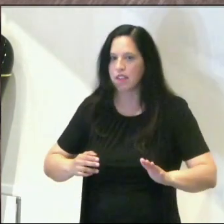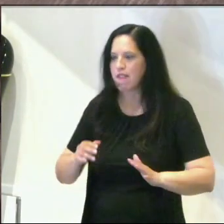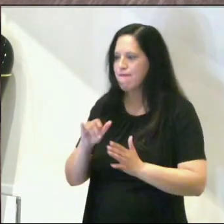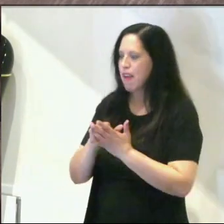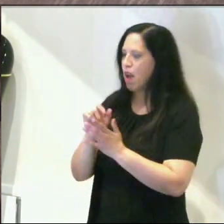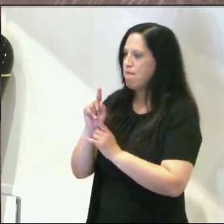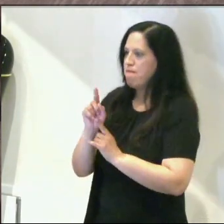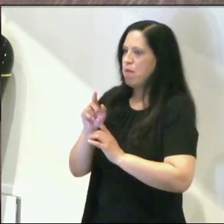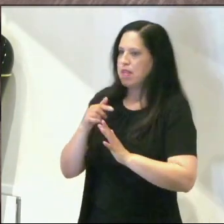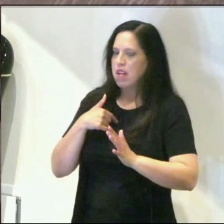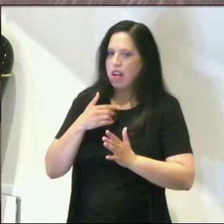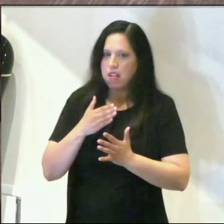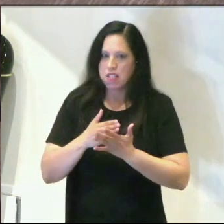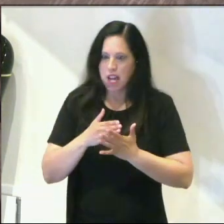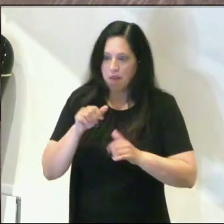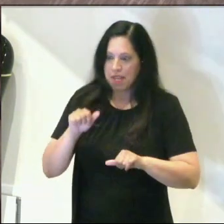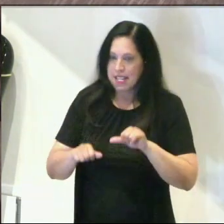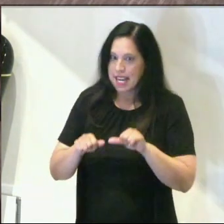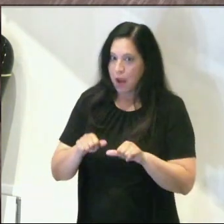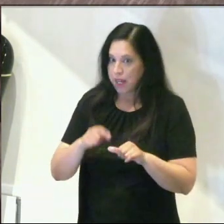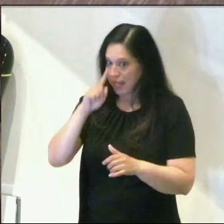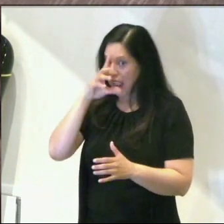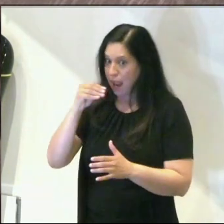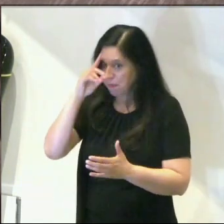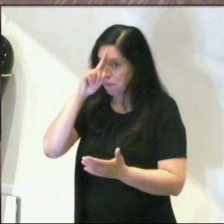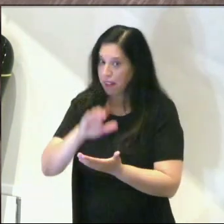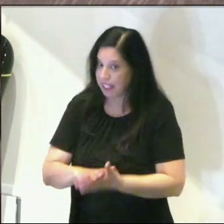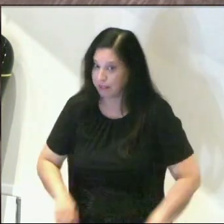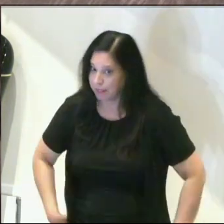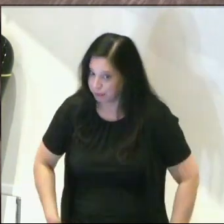that moment that I stopped doubting and believed.